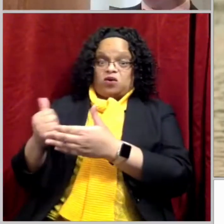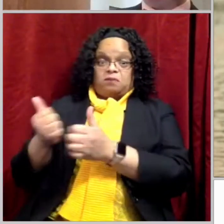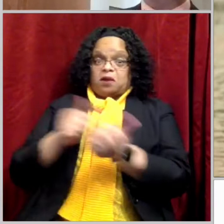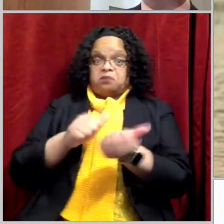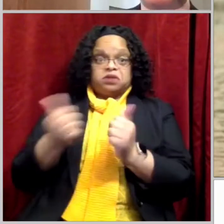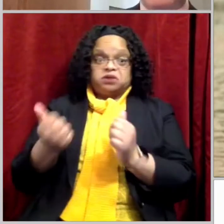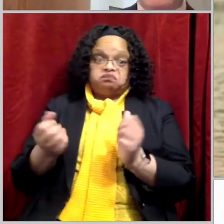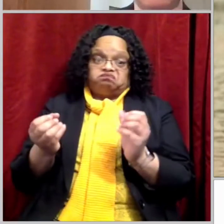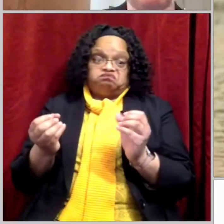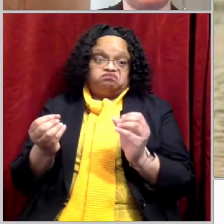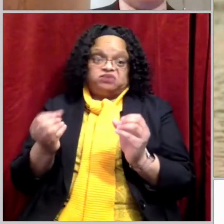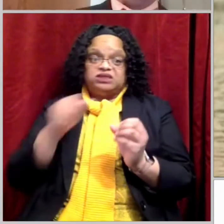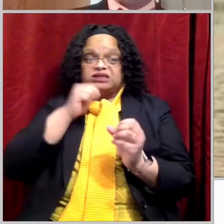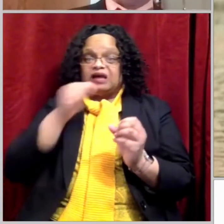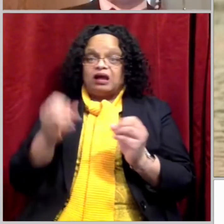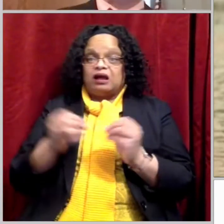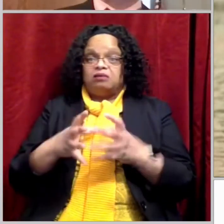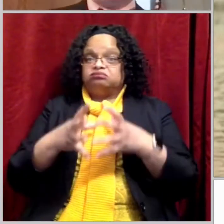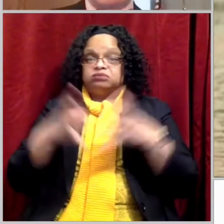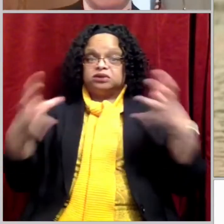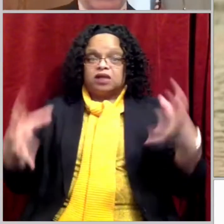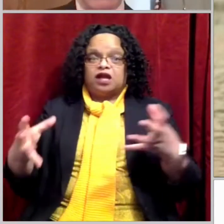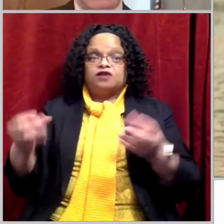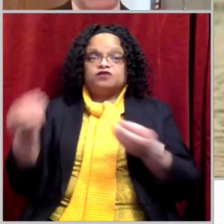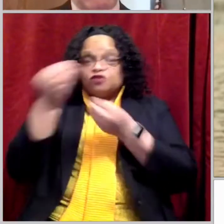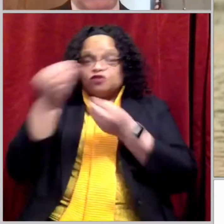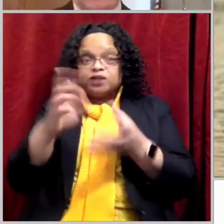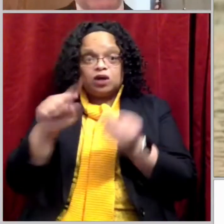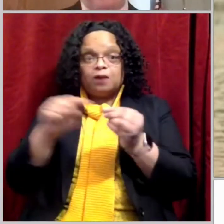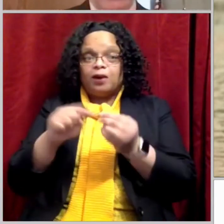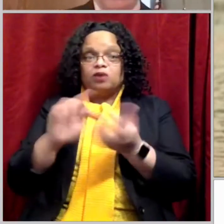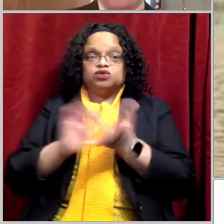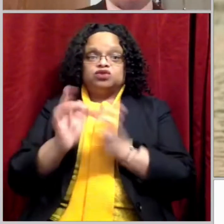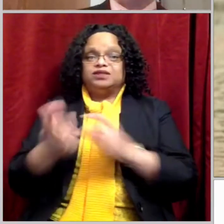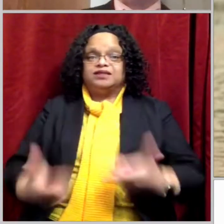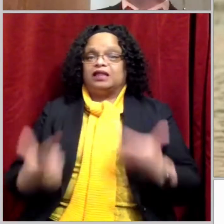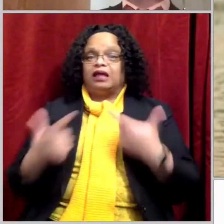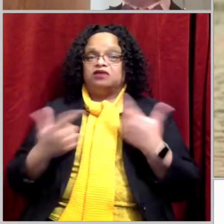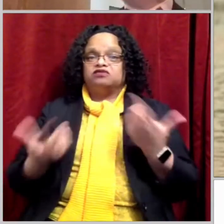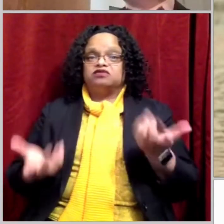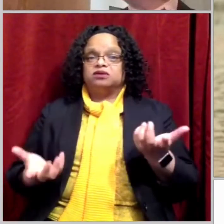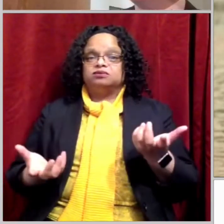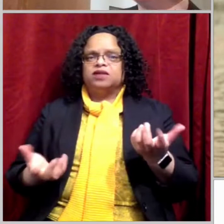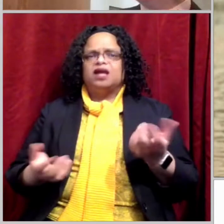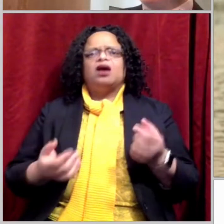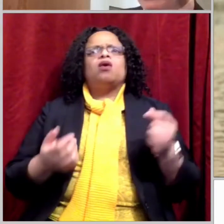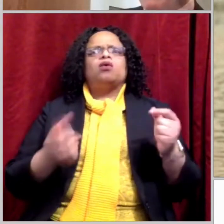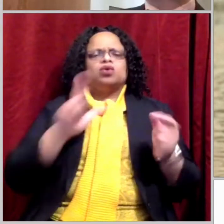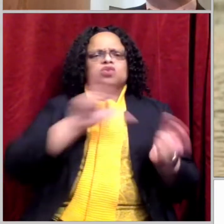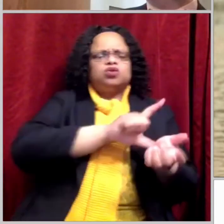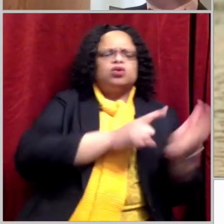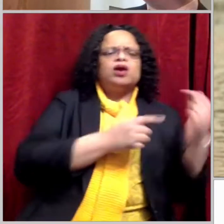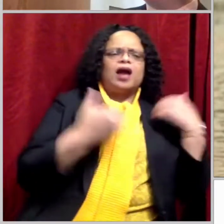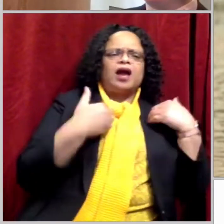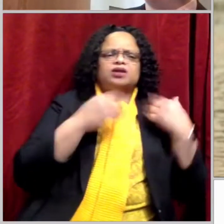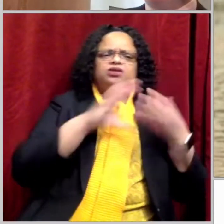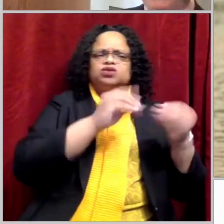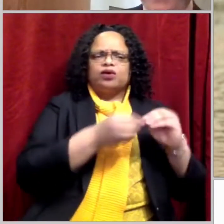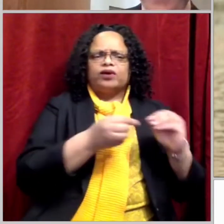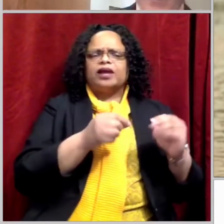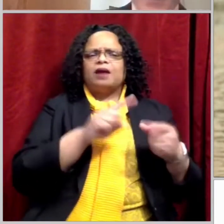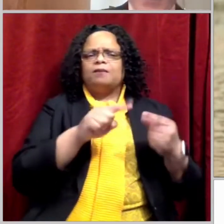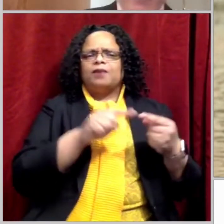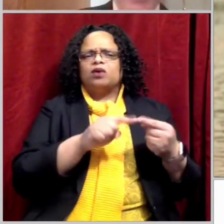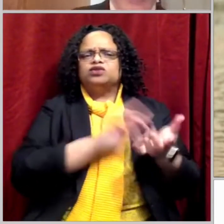Luke gave us that little tidbit about Jesus getting lost in Jerusalem. Or maybe his parents were the one that got lost. Jesus knew where he